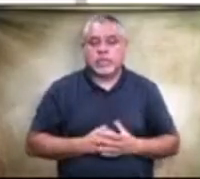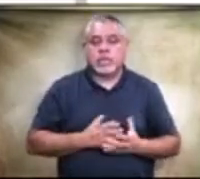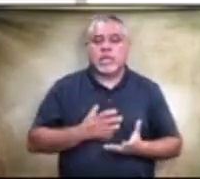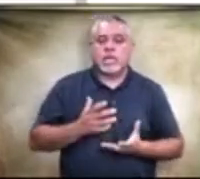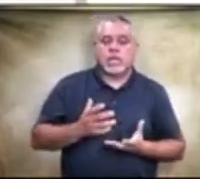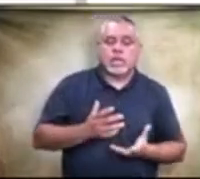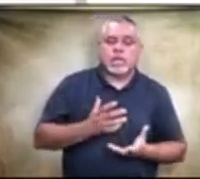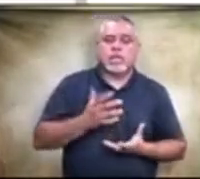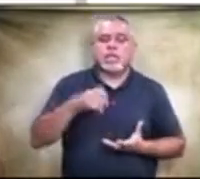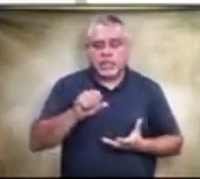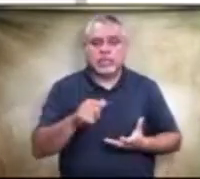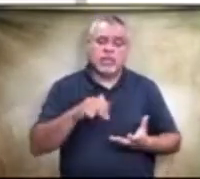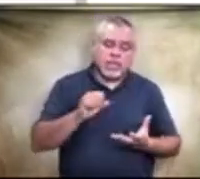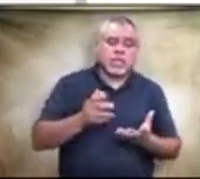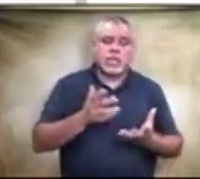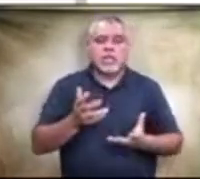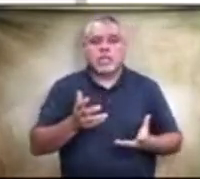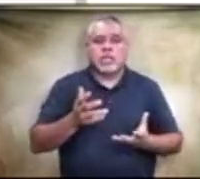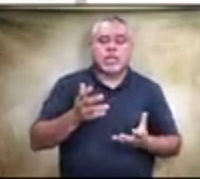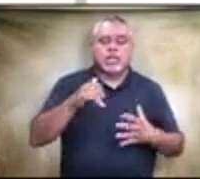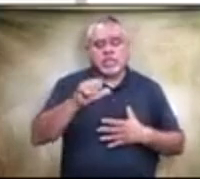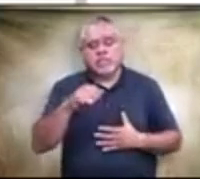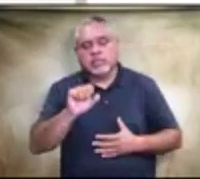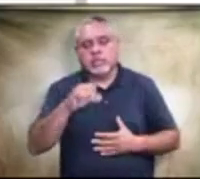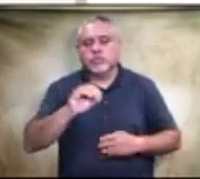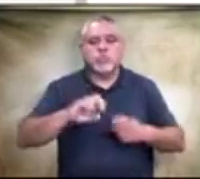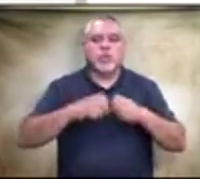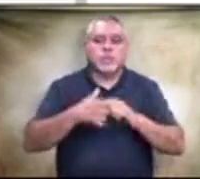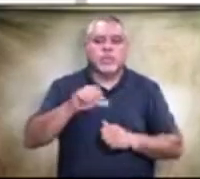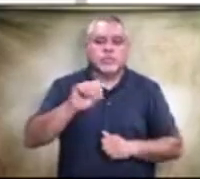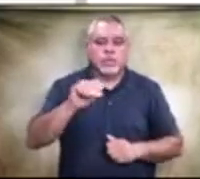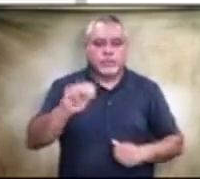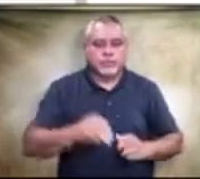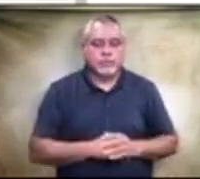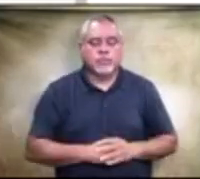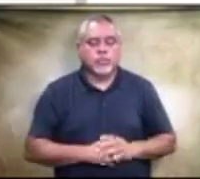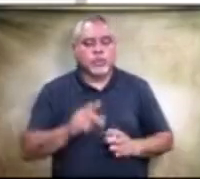Yeah, yes. Can you go back? Yes, yes, no problem. Yes, ma'am. All right, thank you.